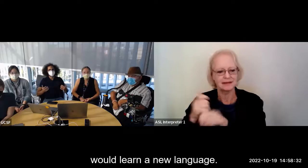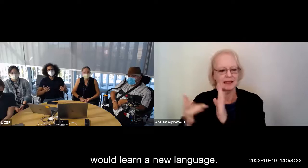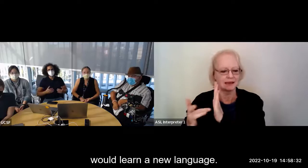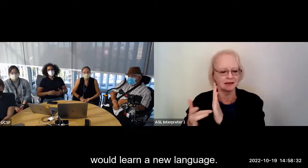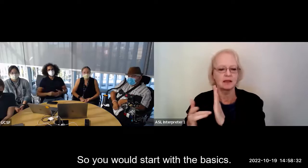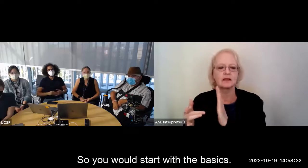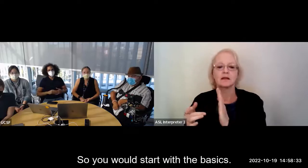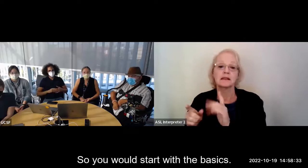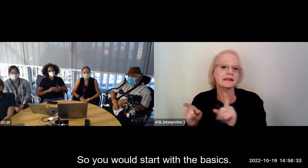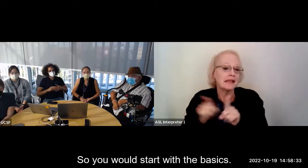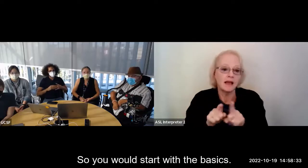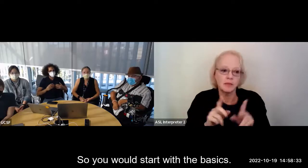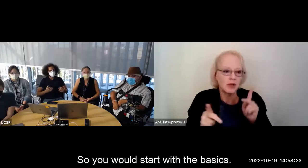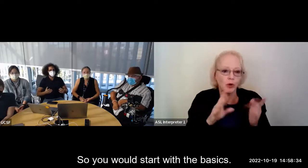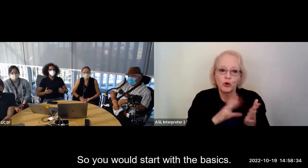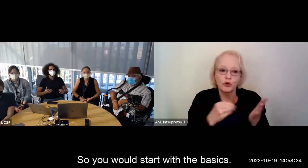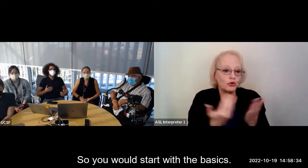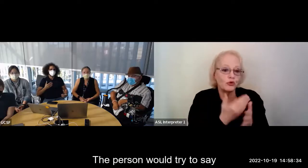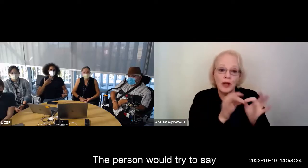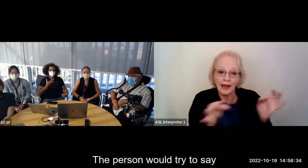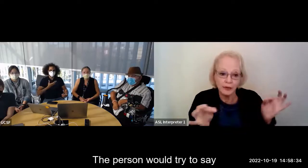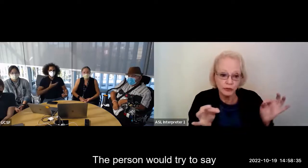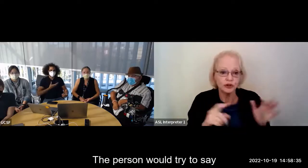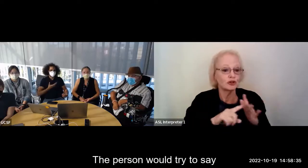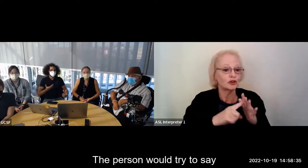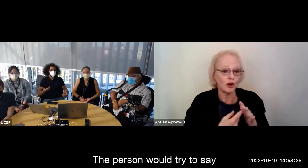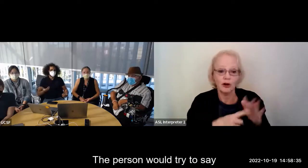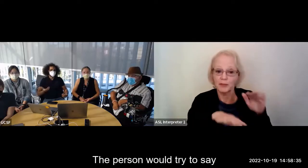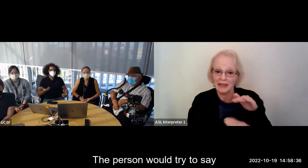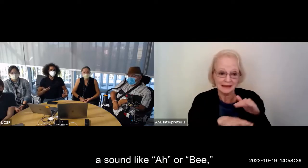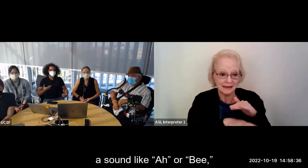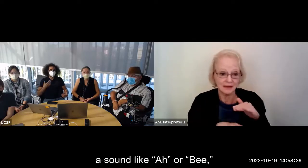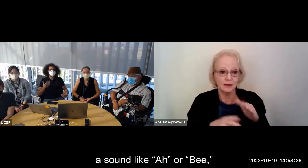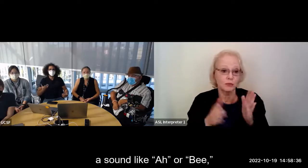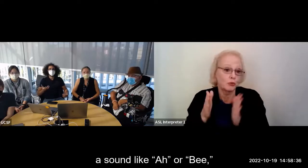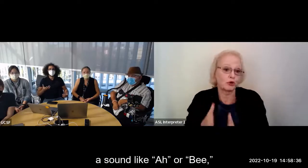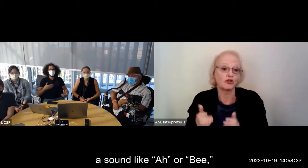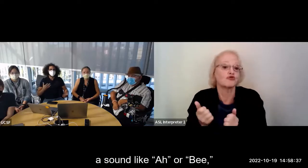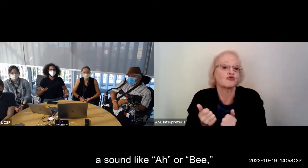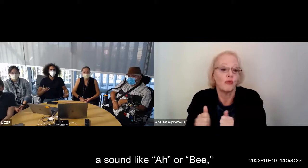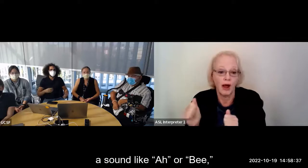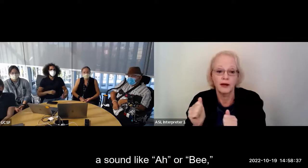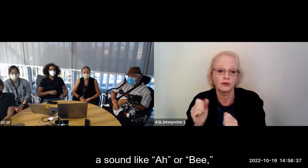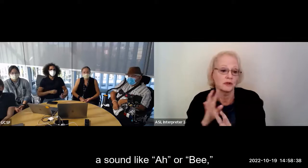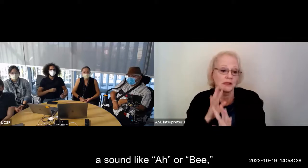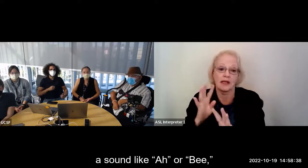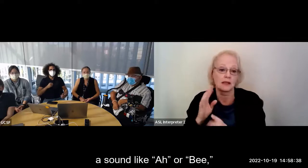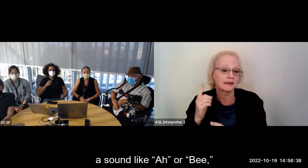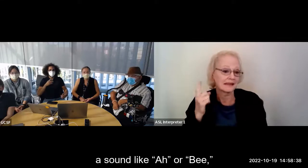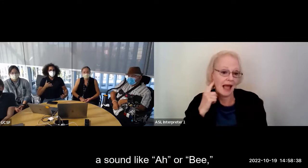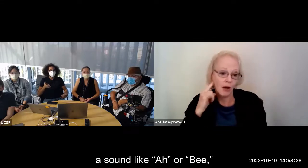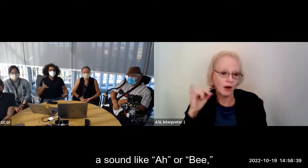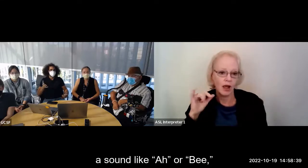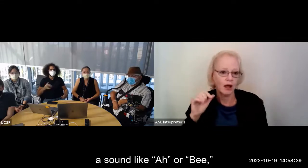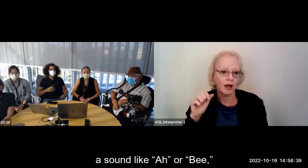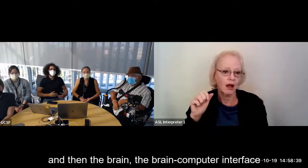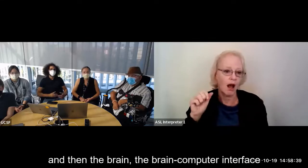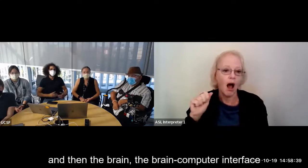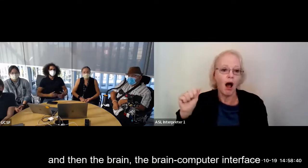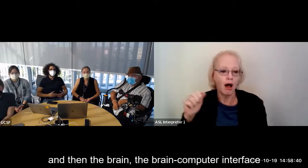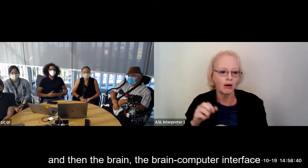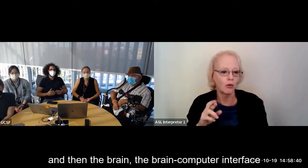language. So, you would start with the basics. The person would try to say a sound, like ah, or B,